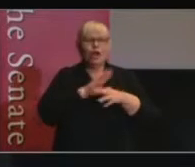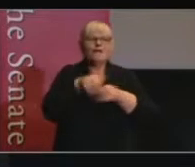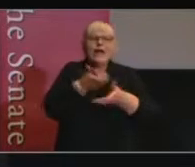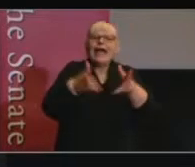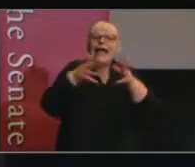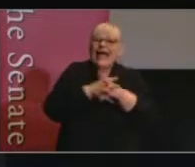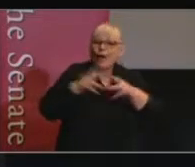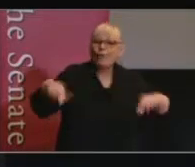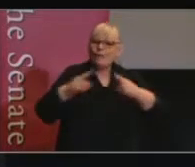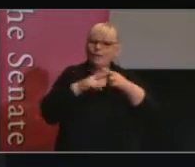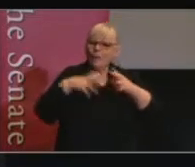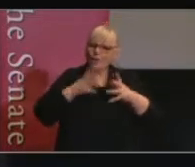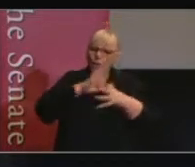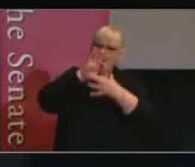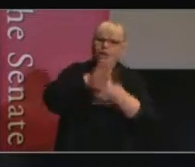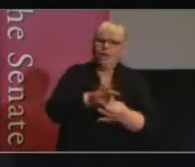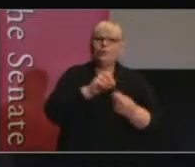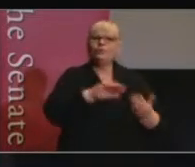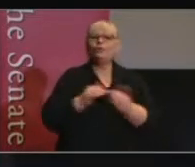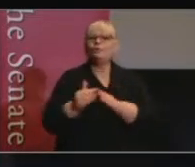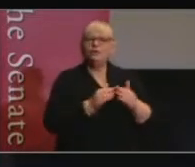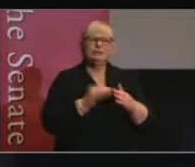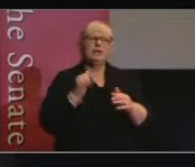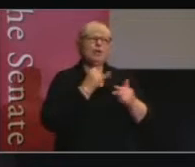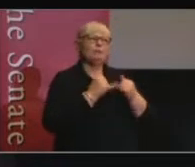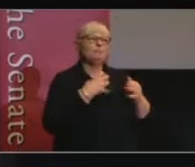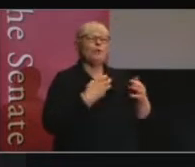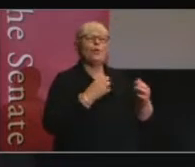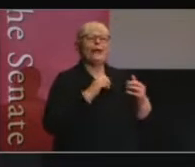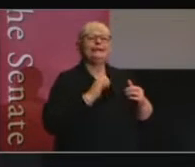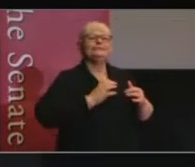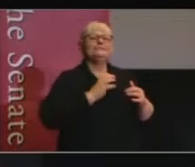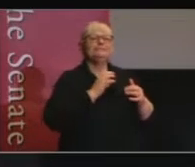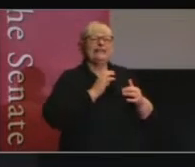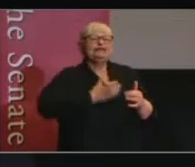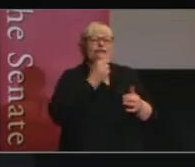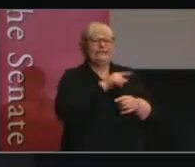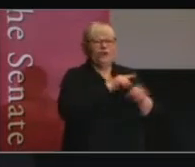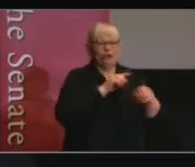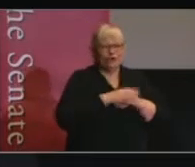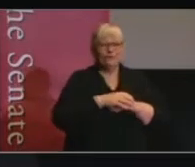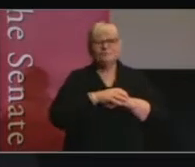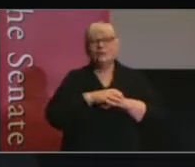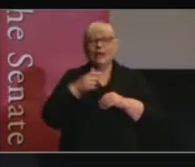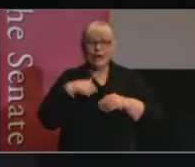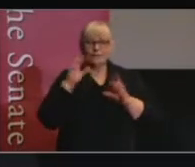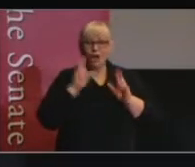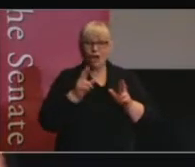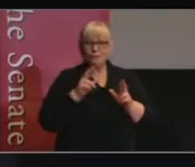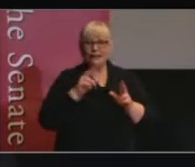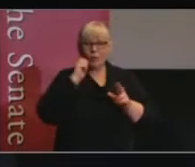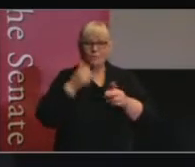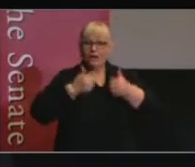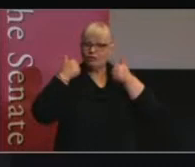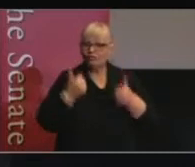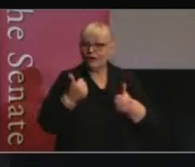the parliament might engage with community might be particularly relevant to you. And I think that it'll be